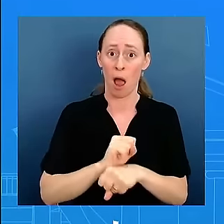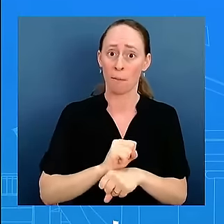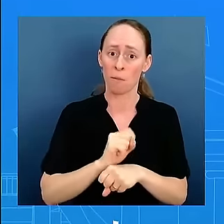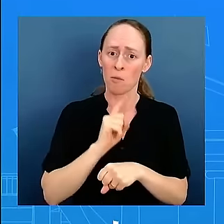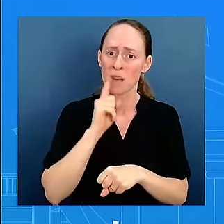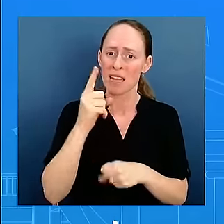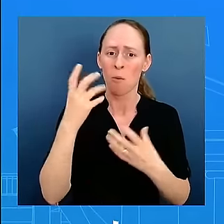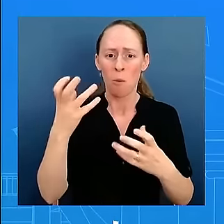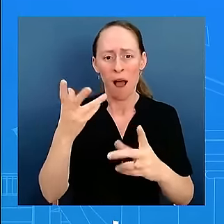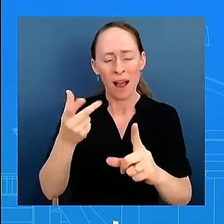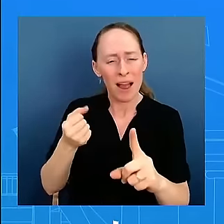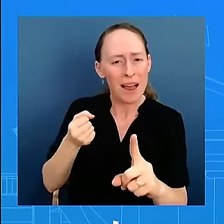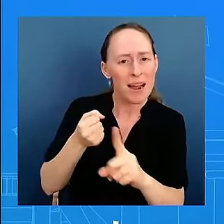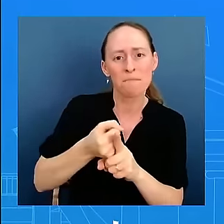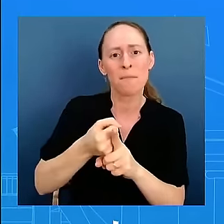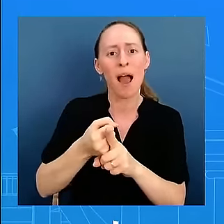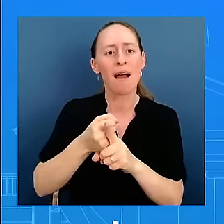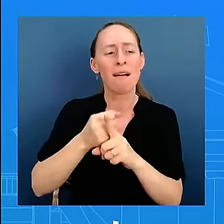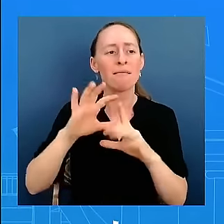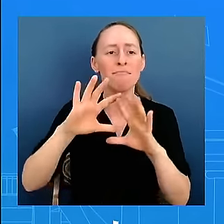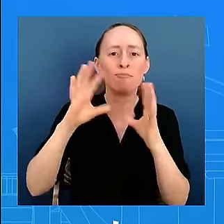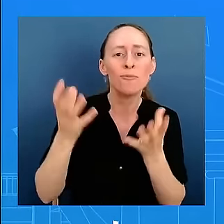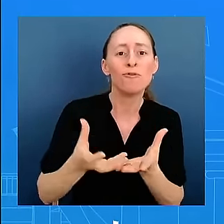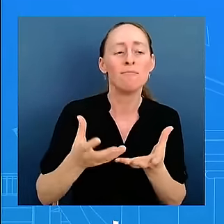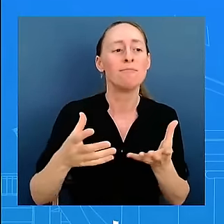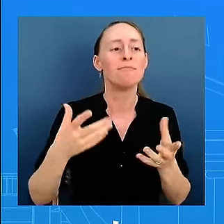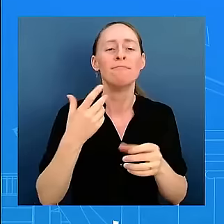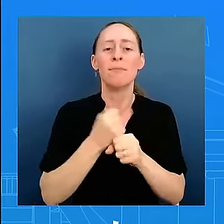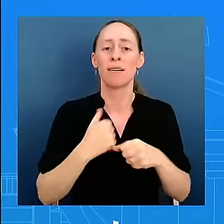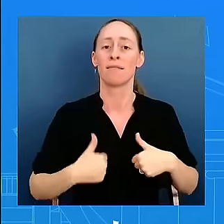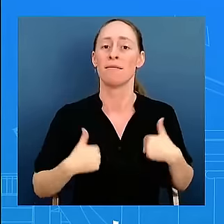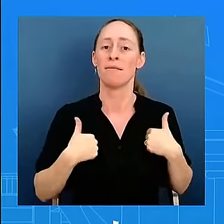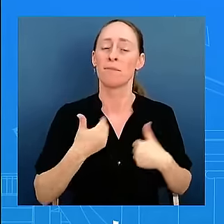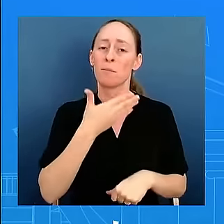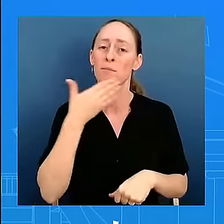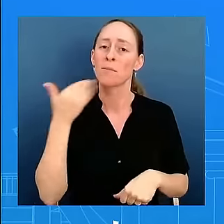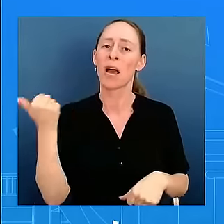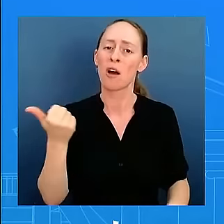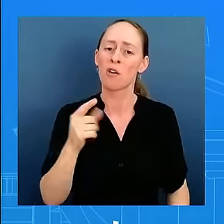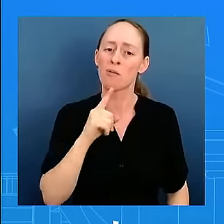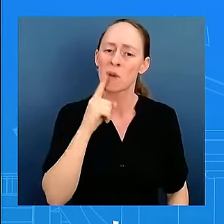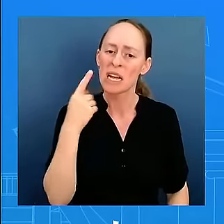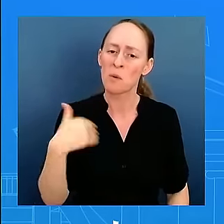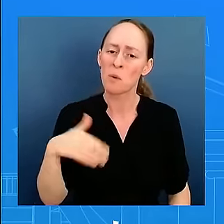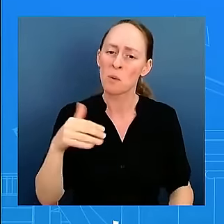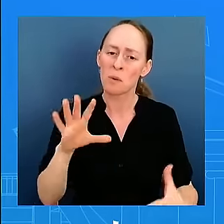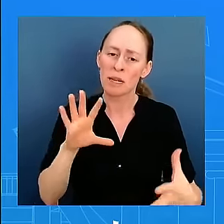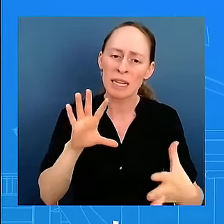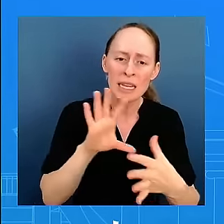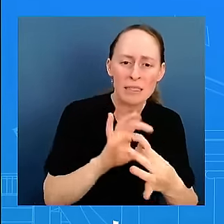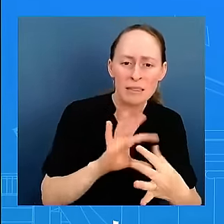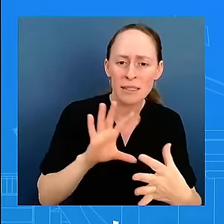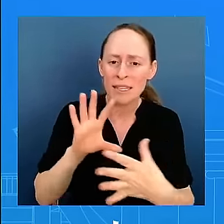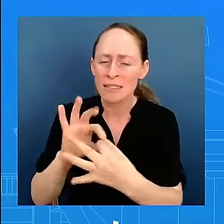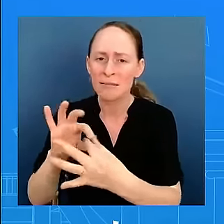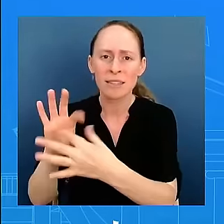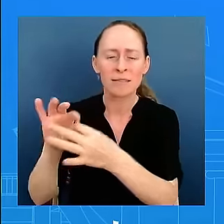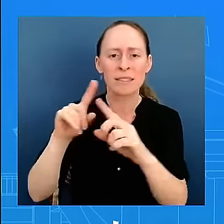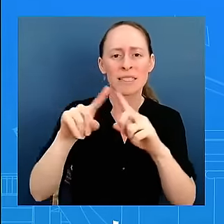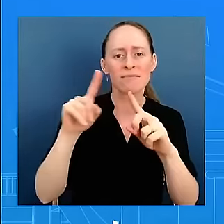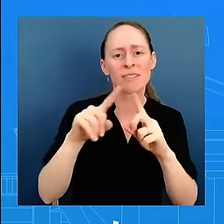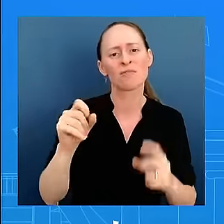or you're very much connected to the issues that you're working on i think that's important so yes it's emotional it's emotional okay